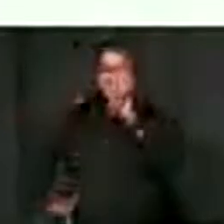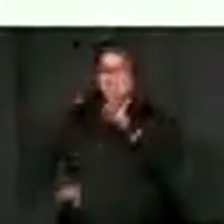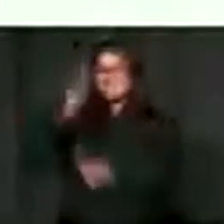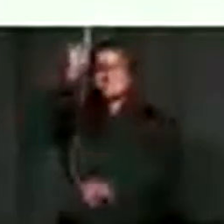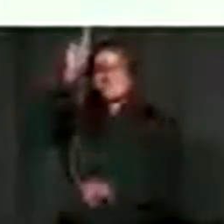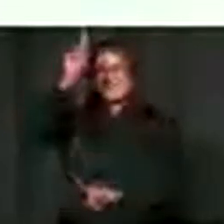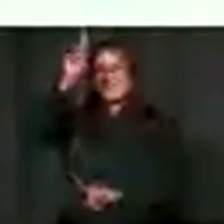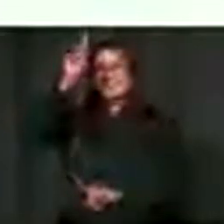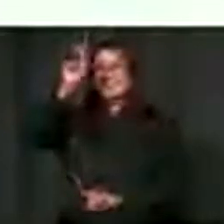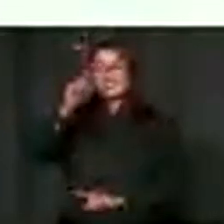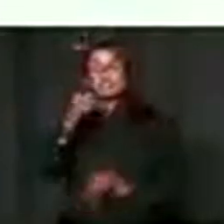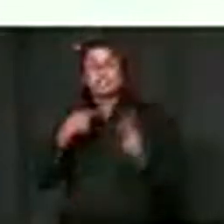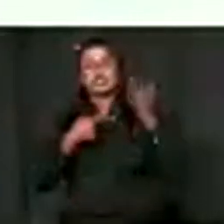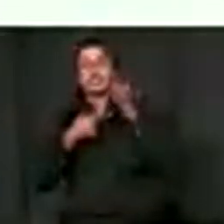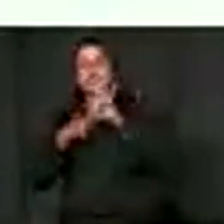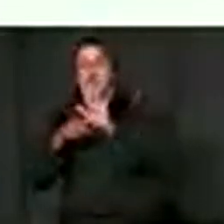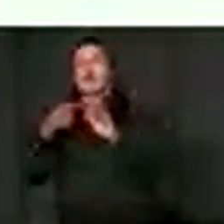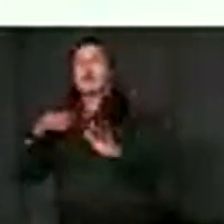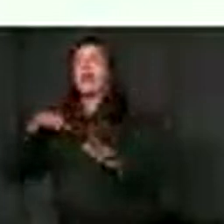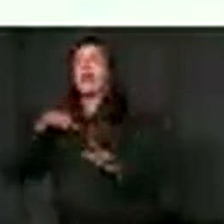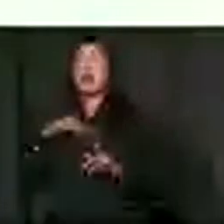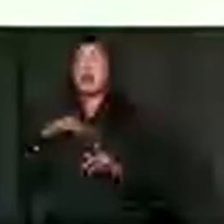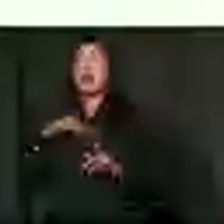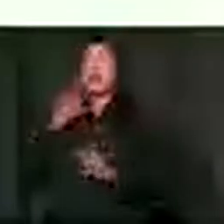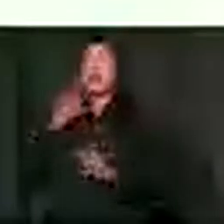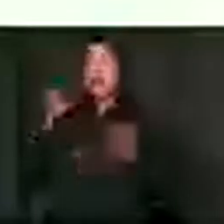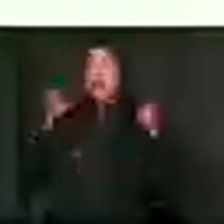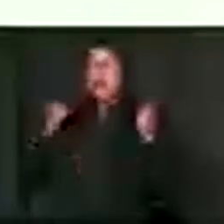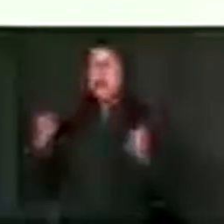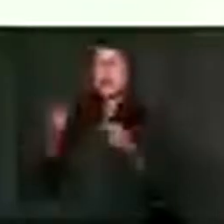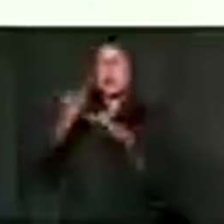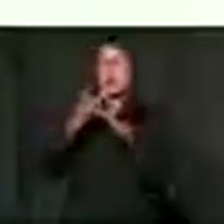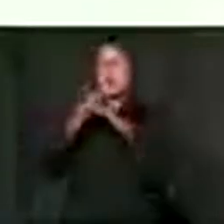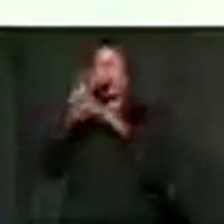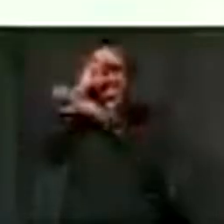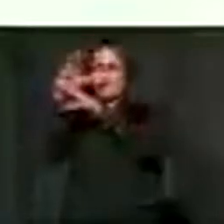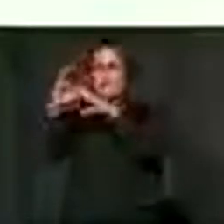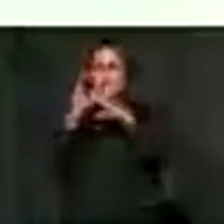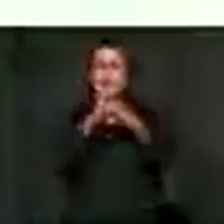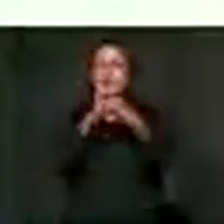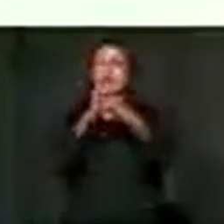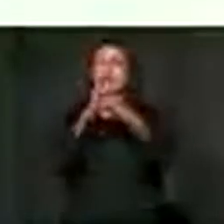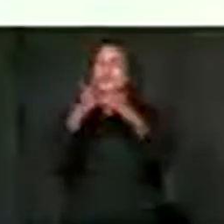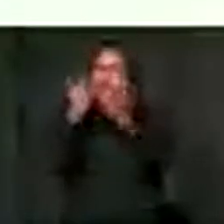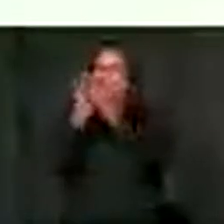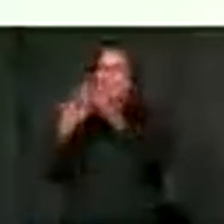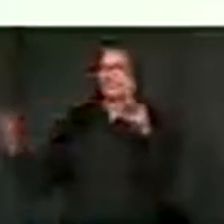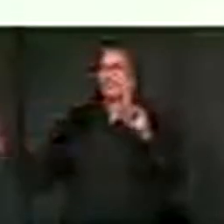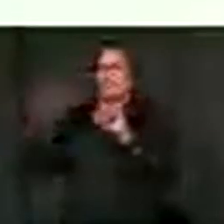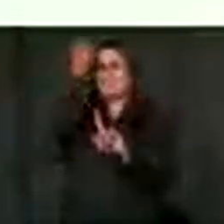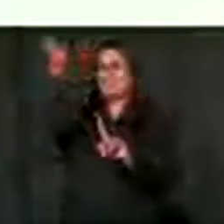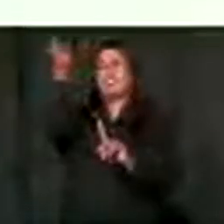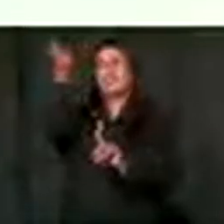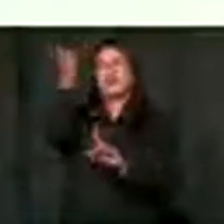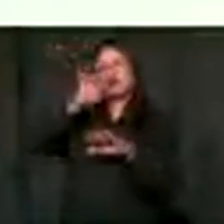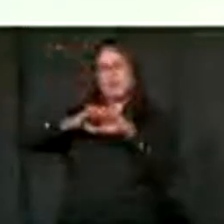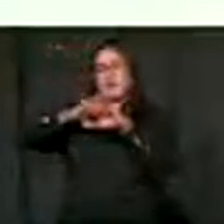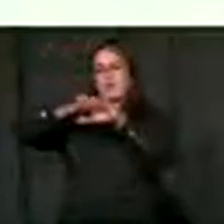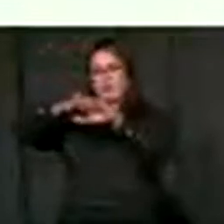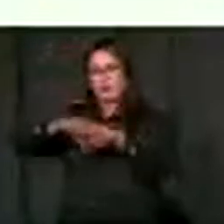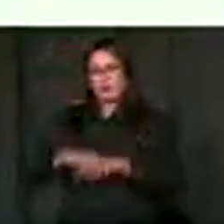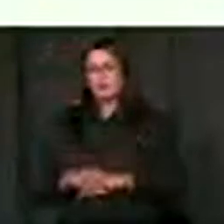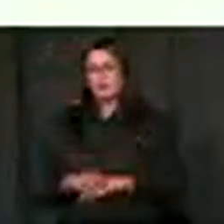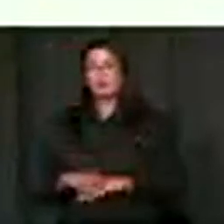clearly demonstrated that with dedication, with focus and resilience, the sky is the limit. The number of qualitative